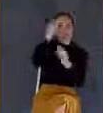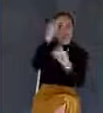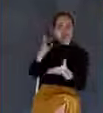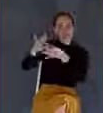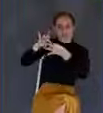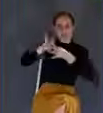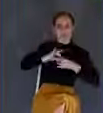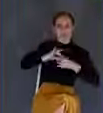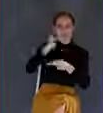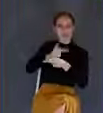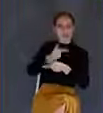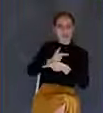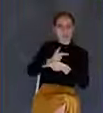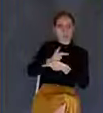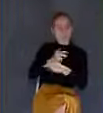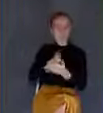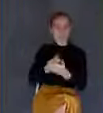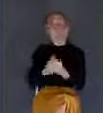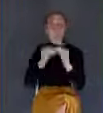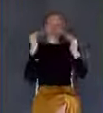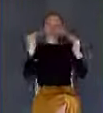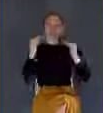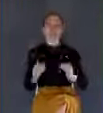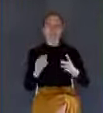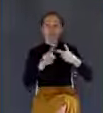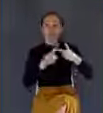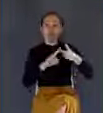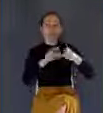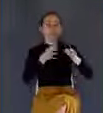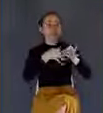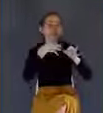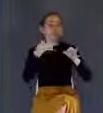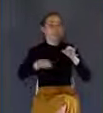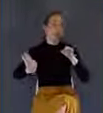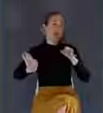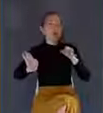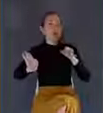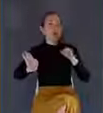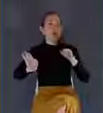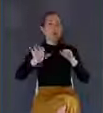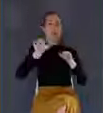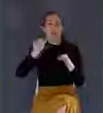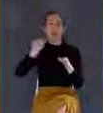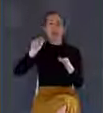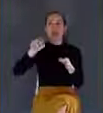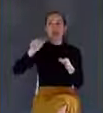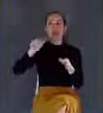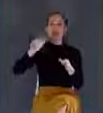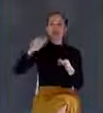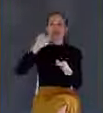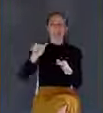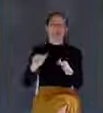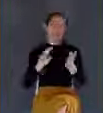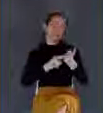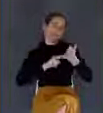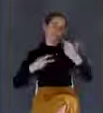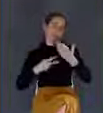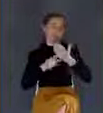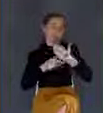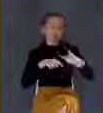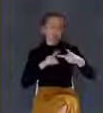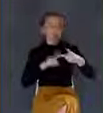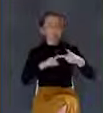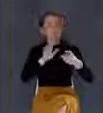surprising admonition, but a simple analogy. Jesus then follows up with just this parable, the parable of the absent homeowner. Look in verse